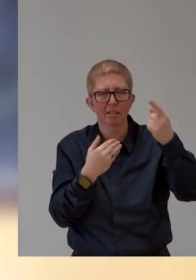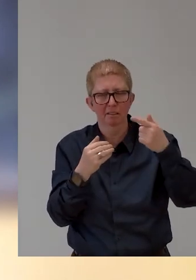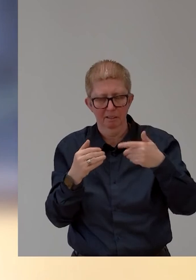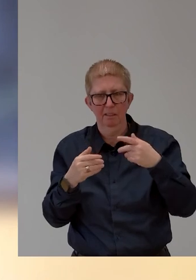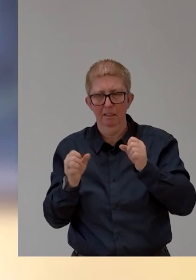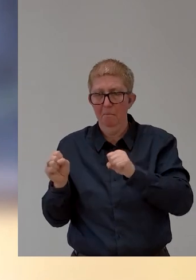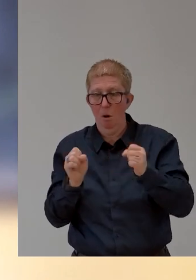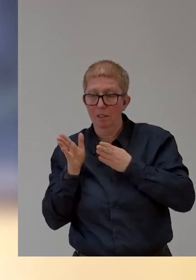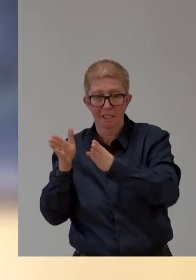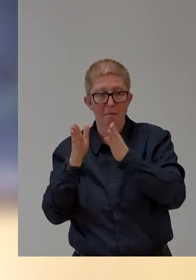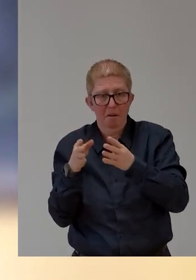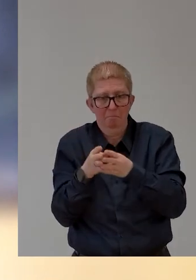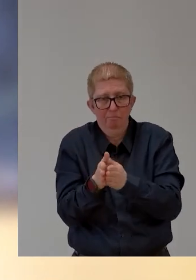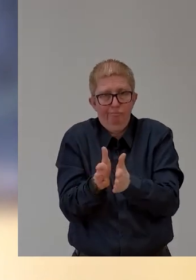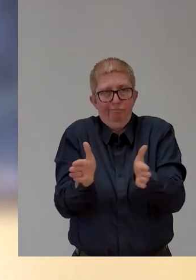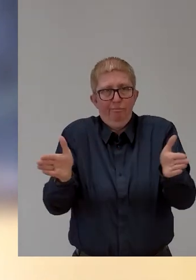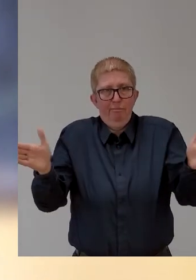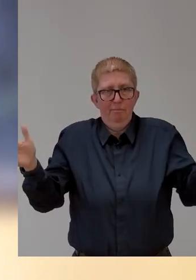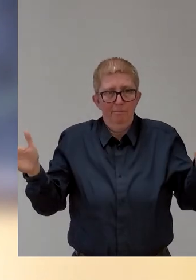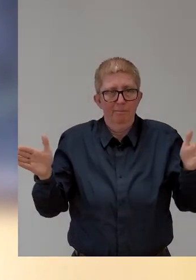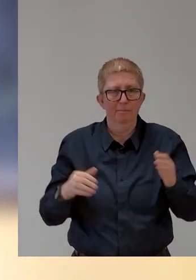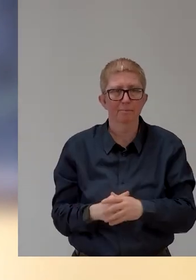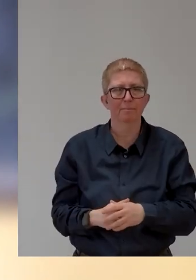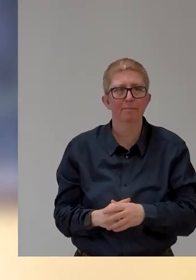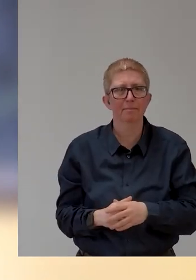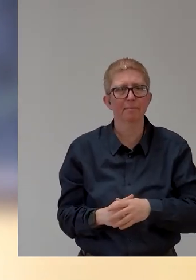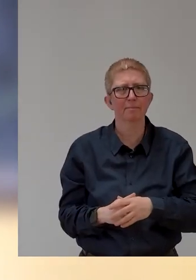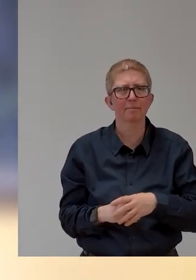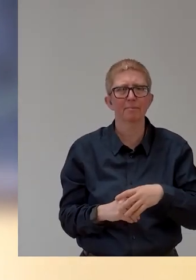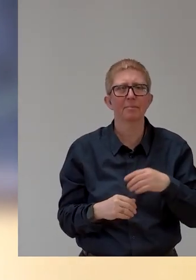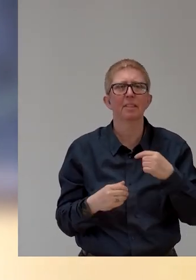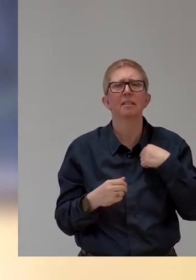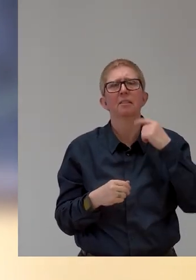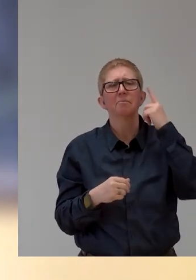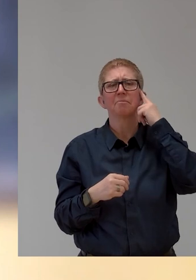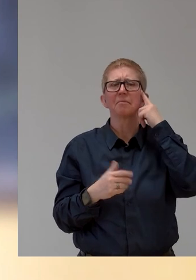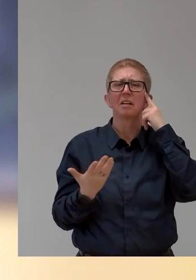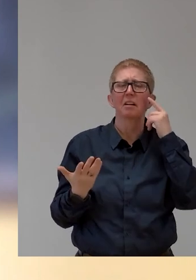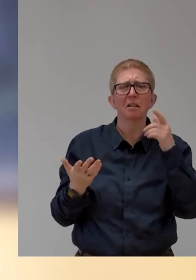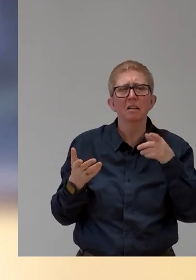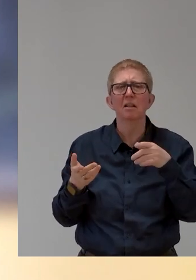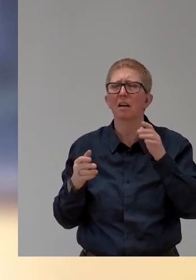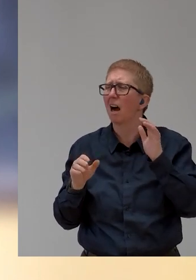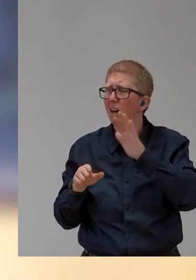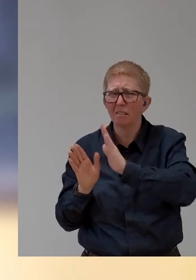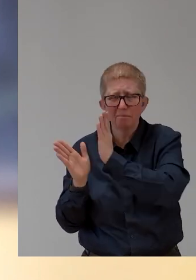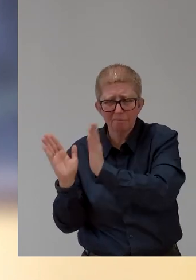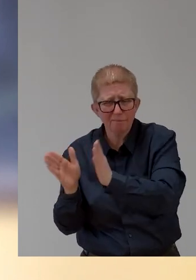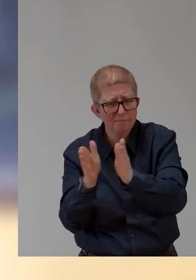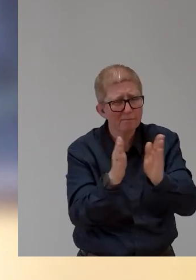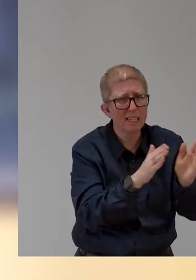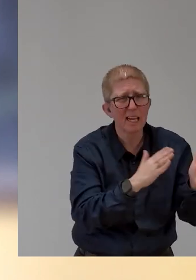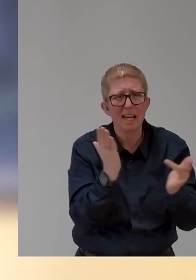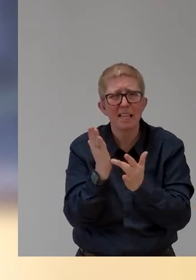there's any technology that can be oversimplified. You can't oversell 3D printing and say that just go home and make your own hand or make your own